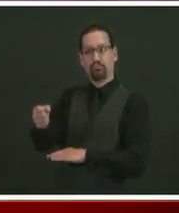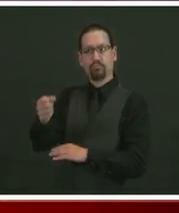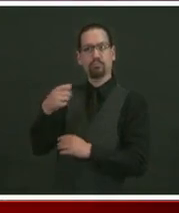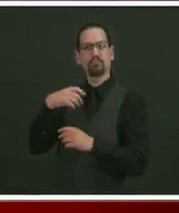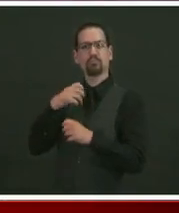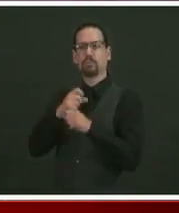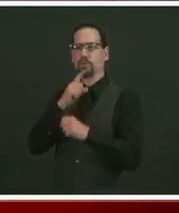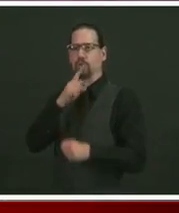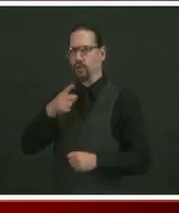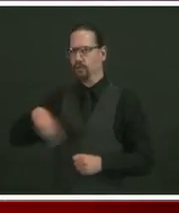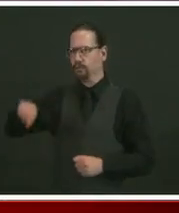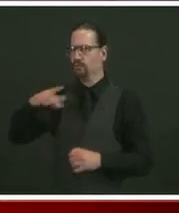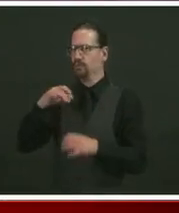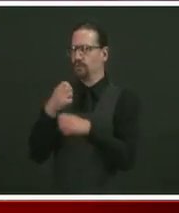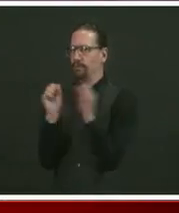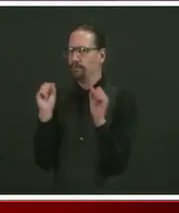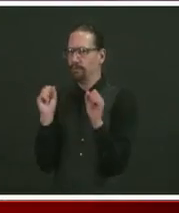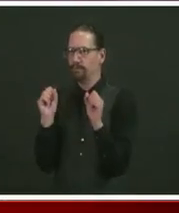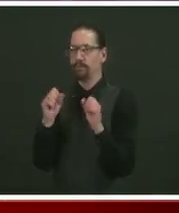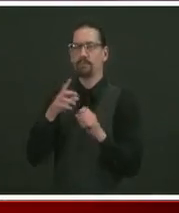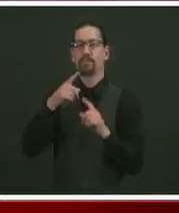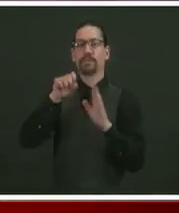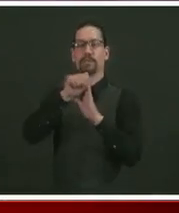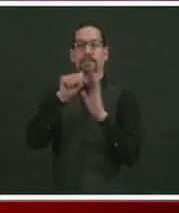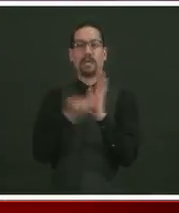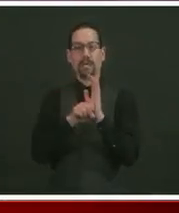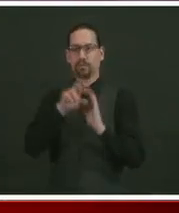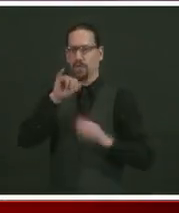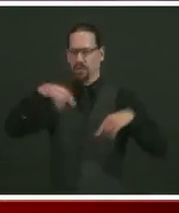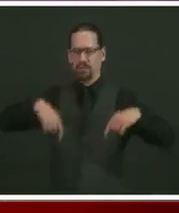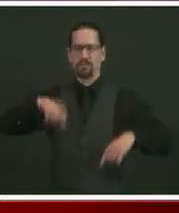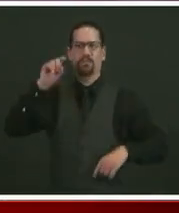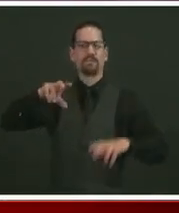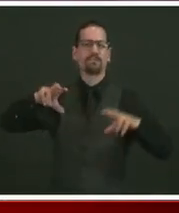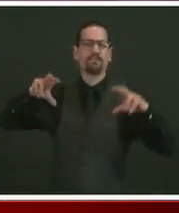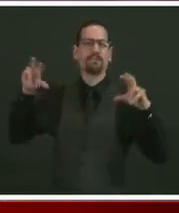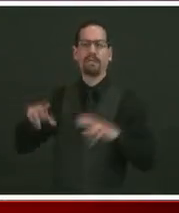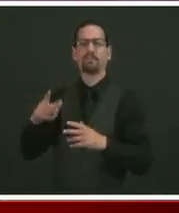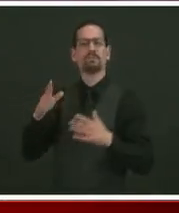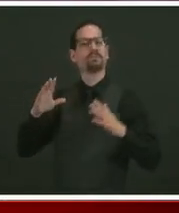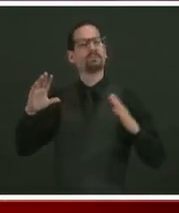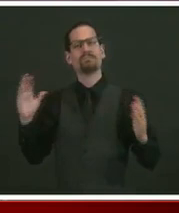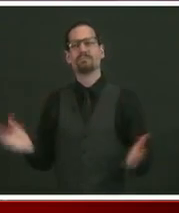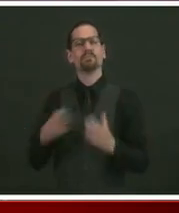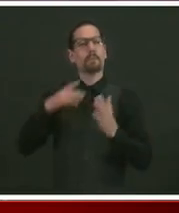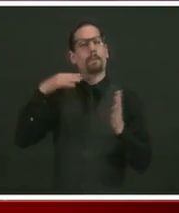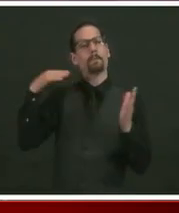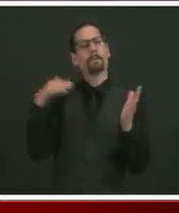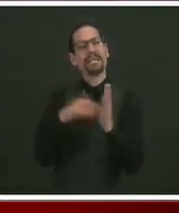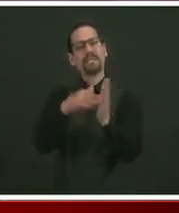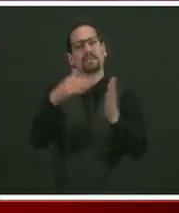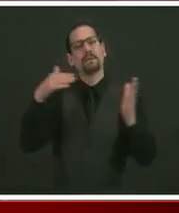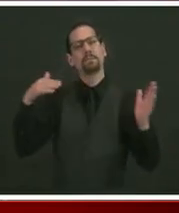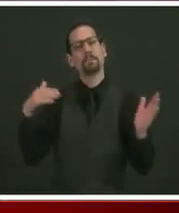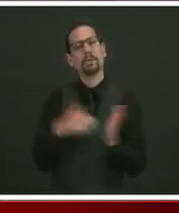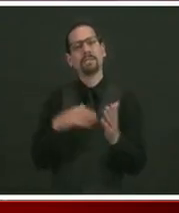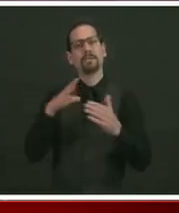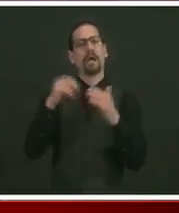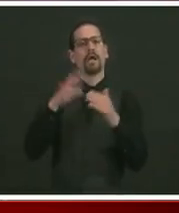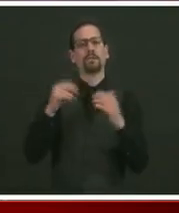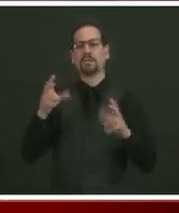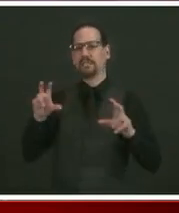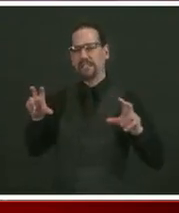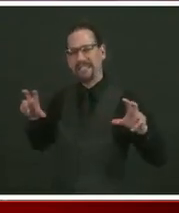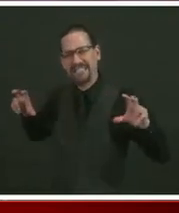has invested millions and millions in dollars of providing increased reimbursement rates